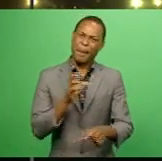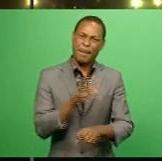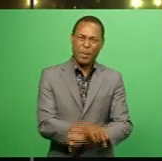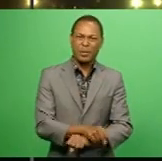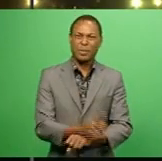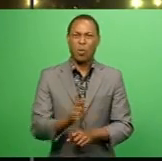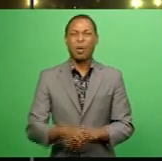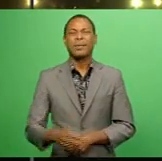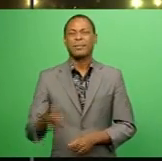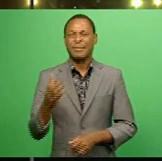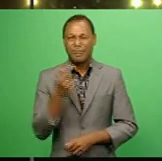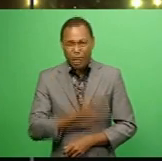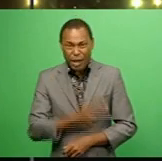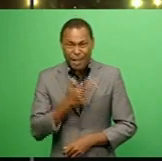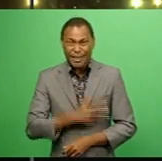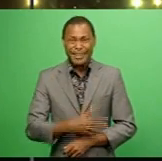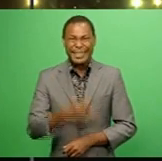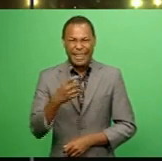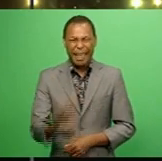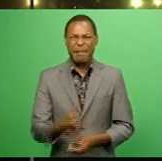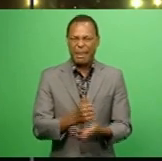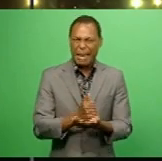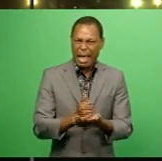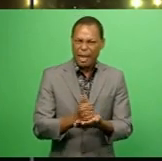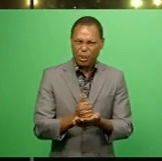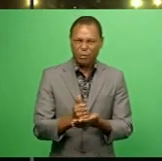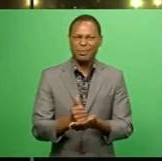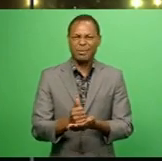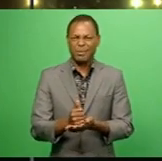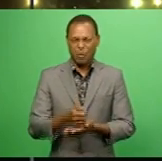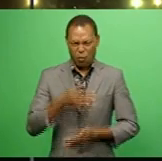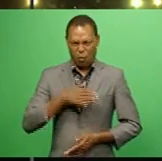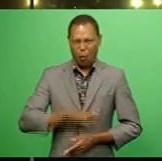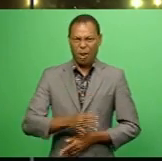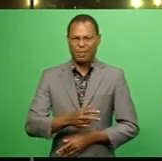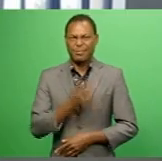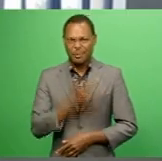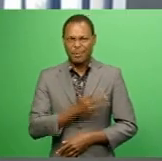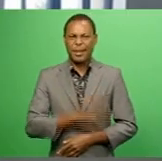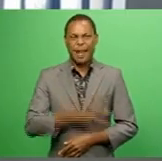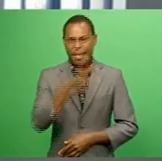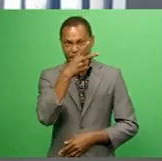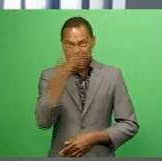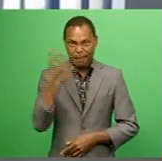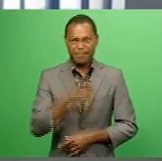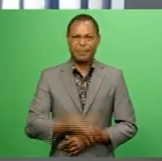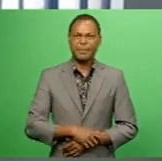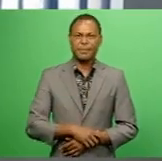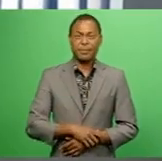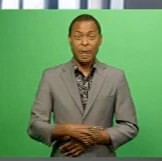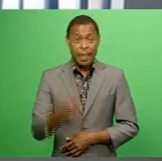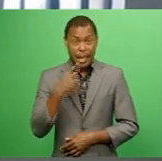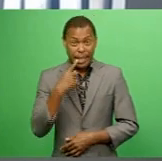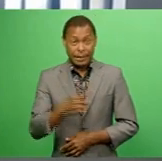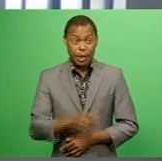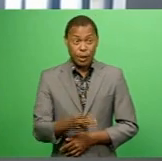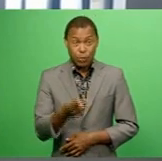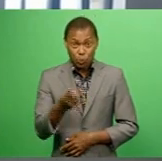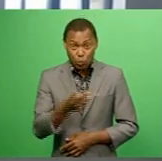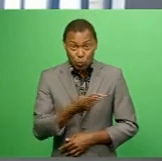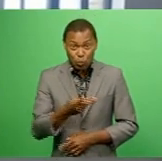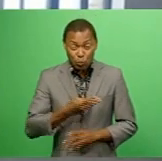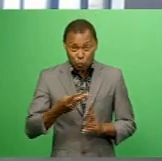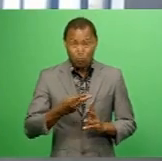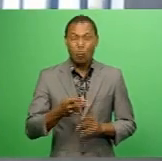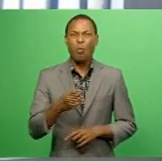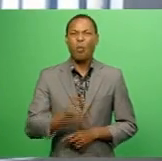grievous harm, one count of act with intent to cause grievous harm and one count of theft. It's alleged the two accused forced their way into a